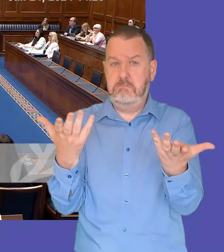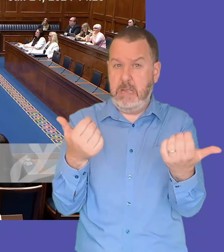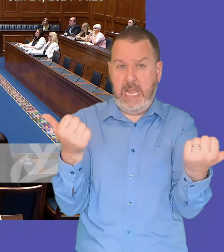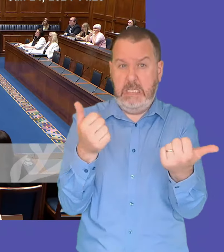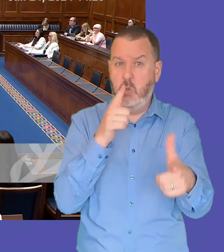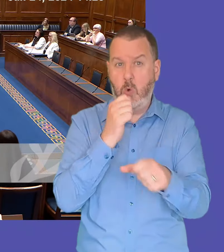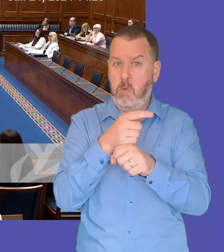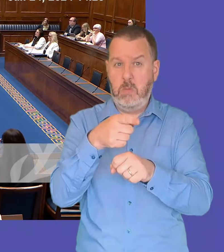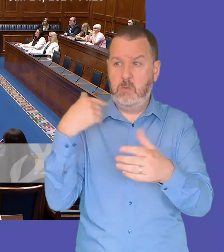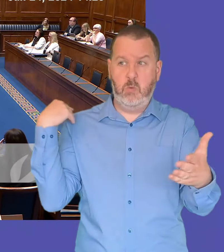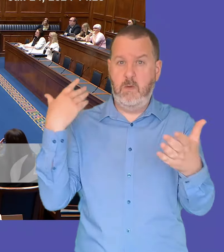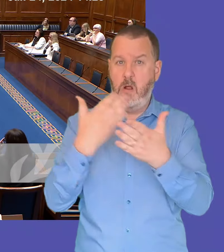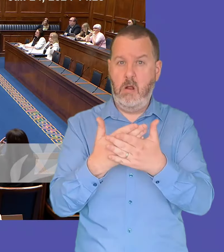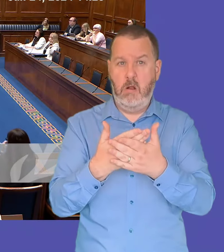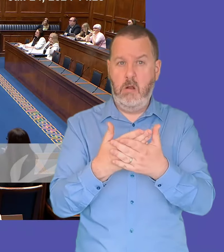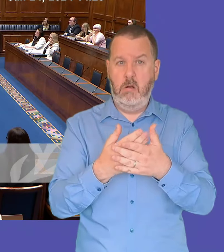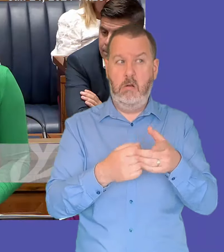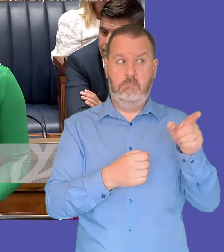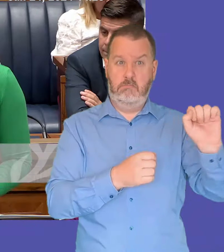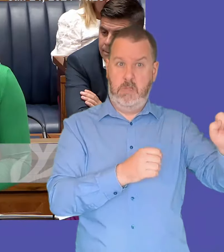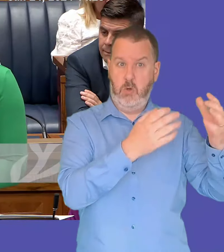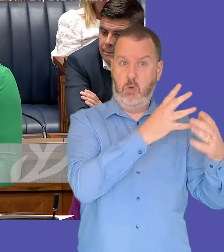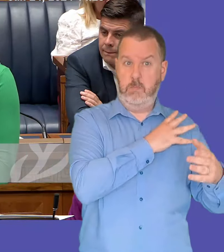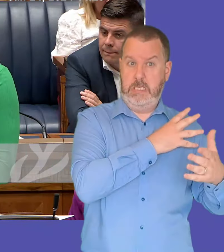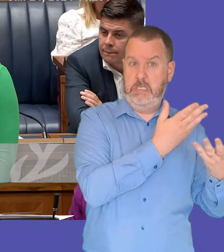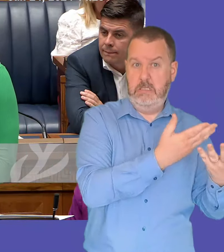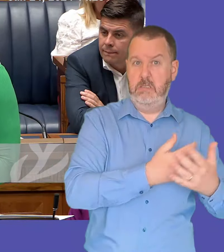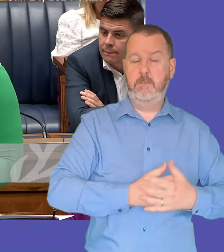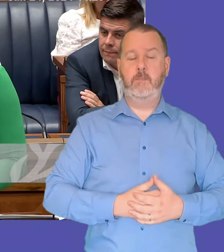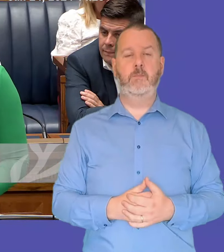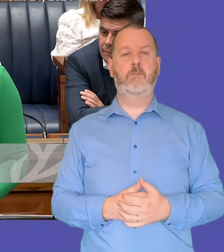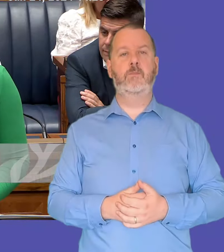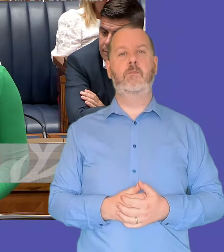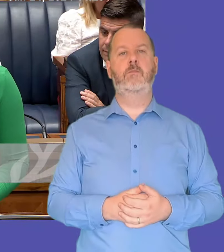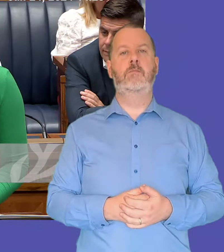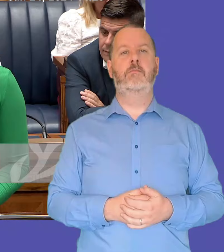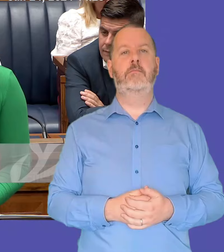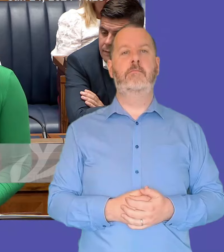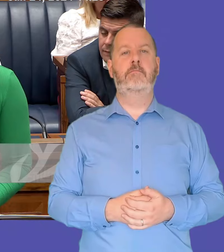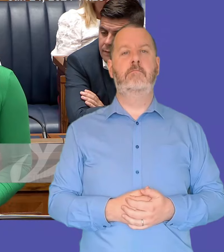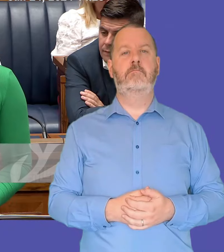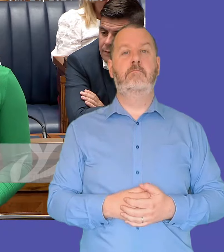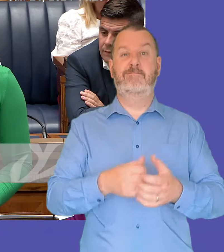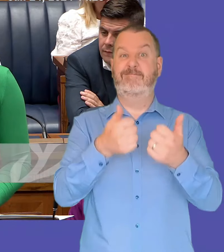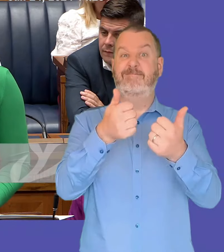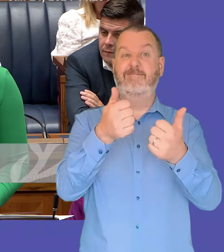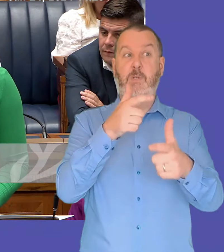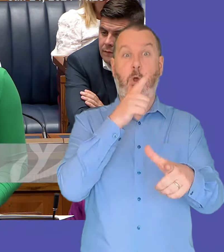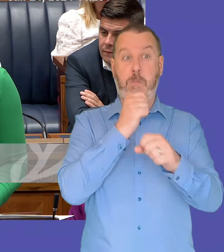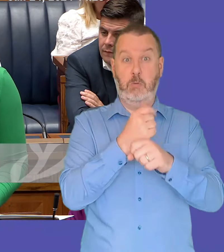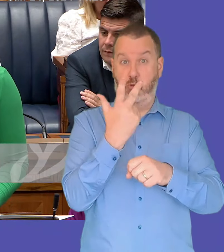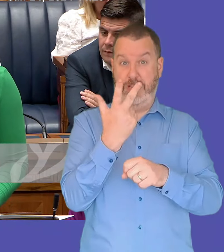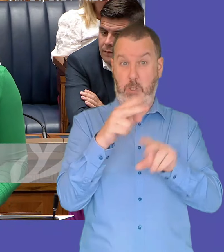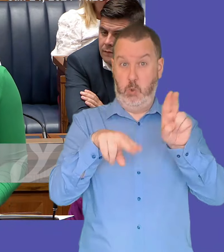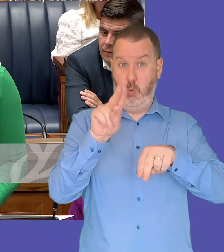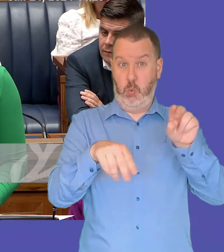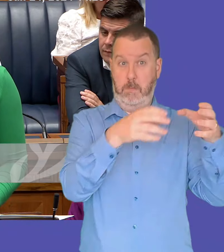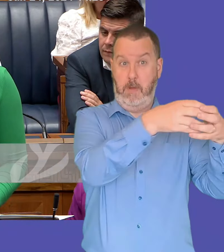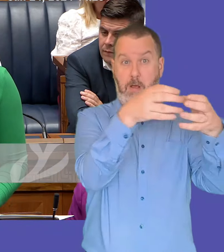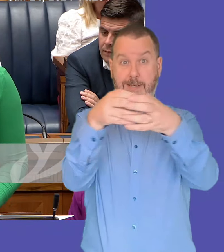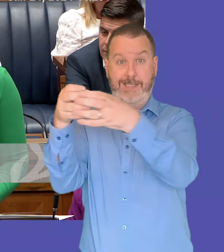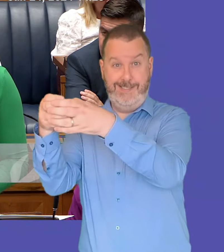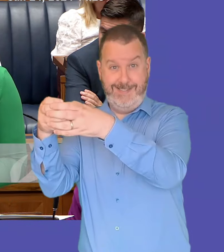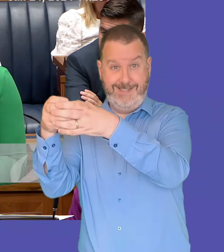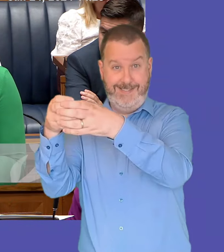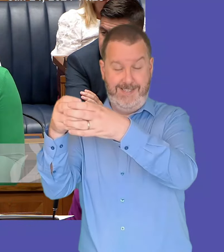the minister yeah it'll be no surprise to the member um we're talking about having these offices established um along with